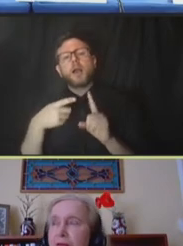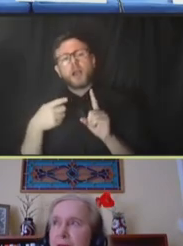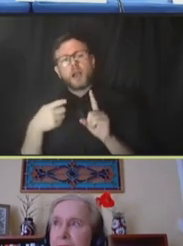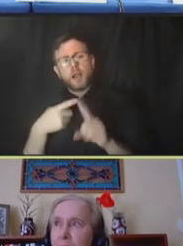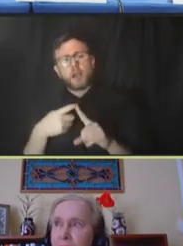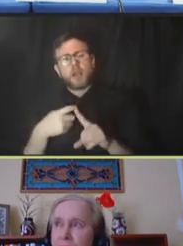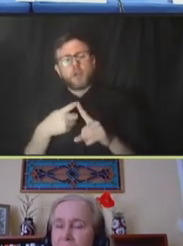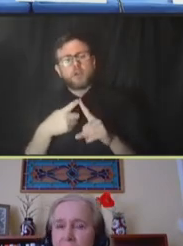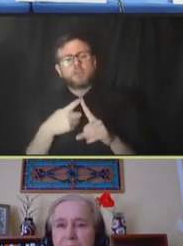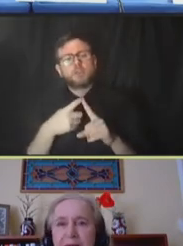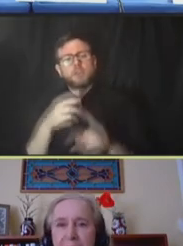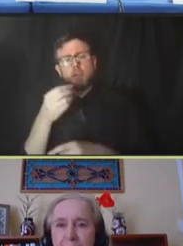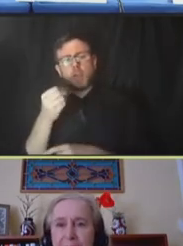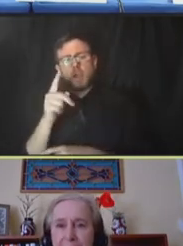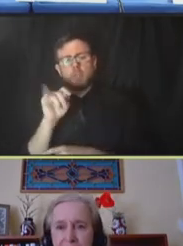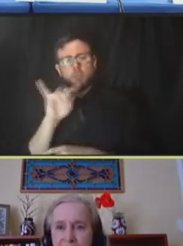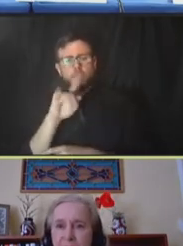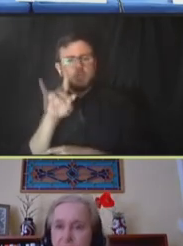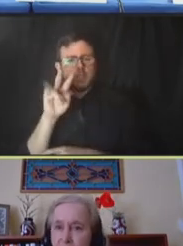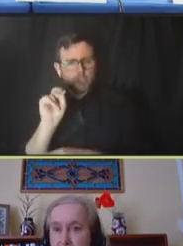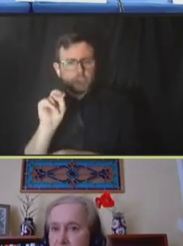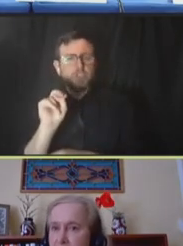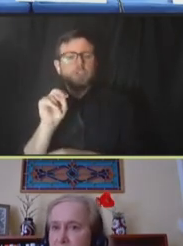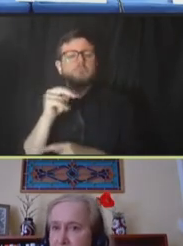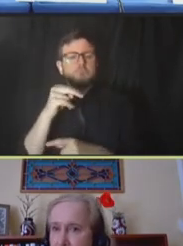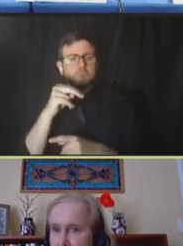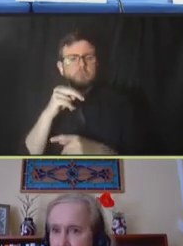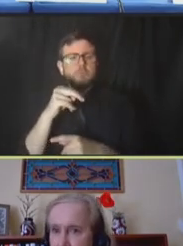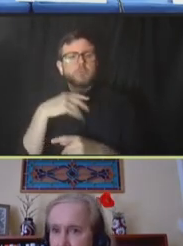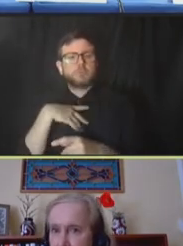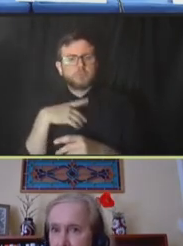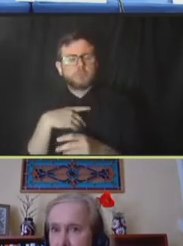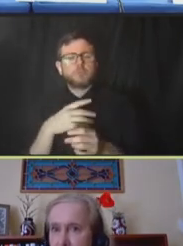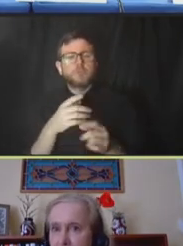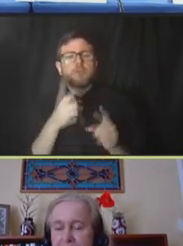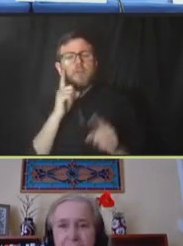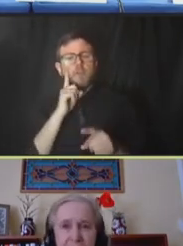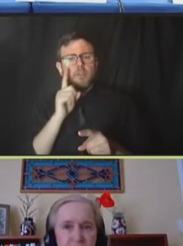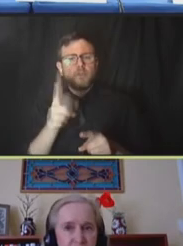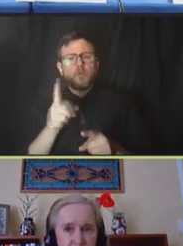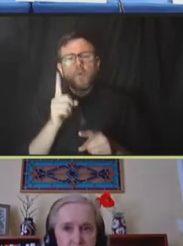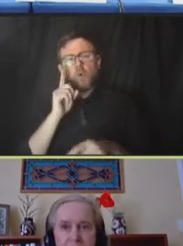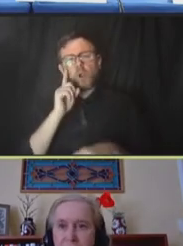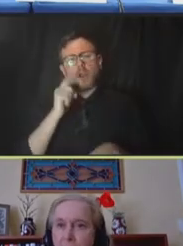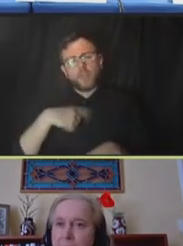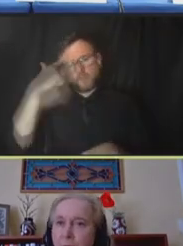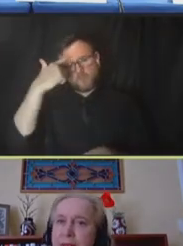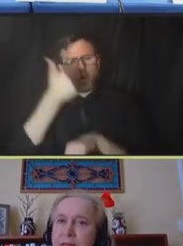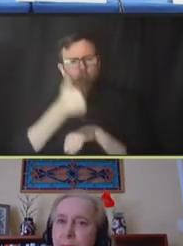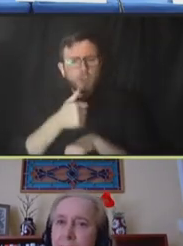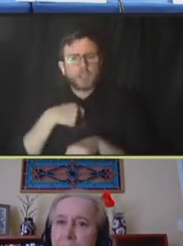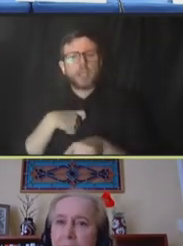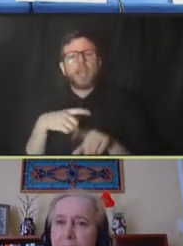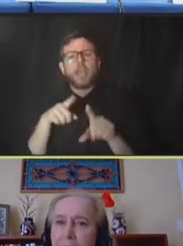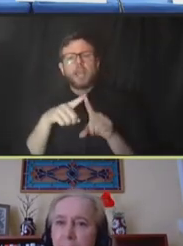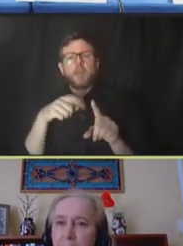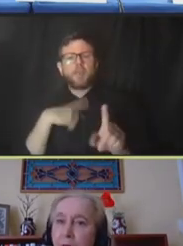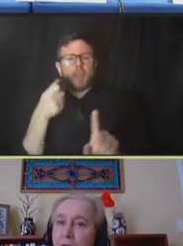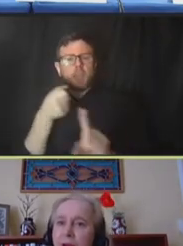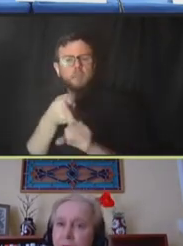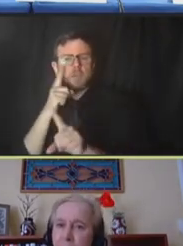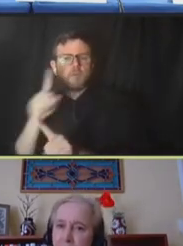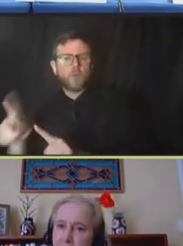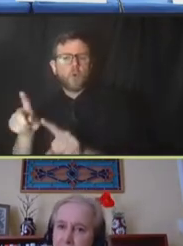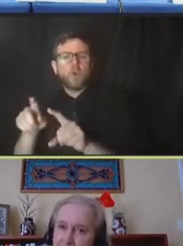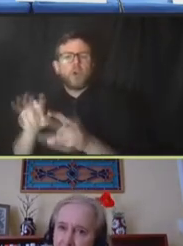frameworks, the impacts of disruptions to labor, and that has to do not only with supply, but